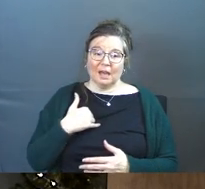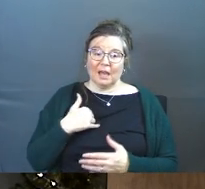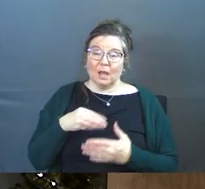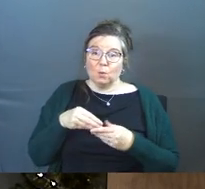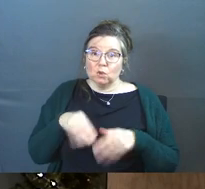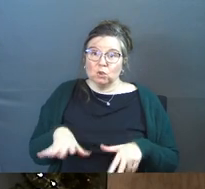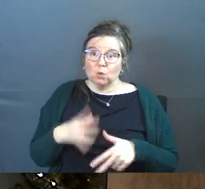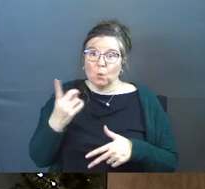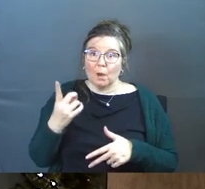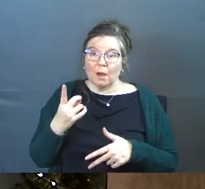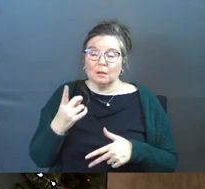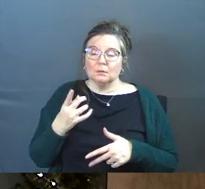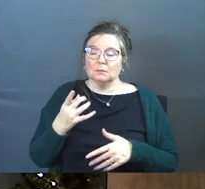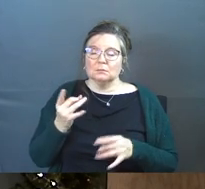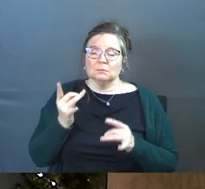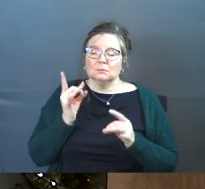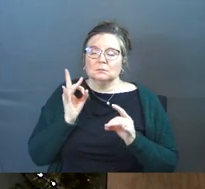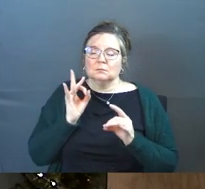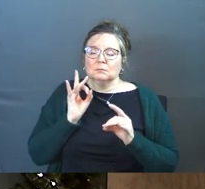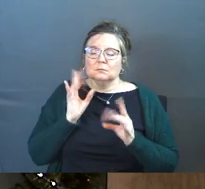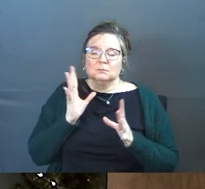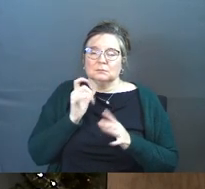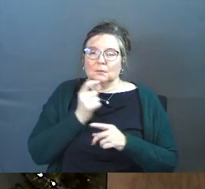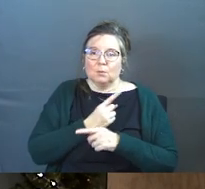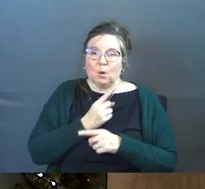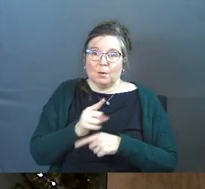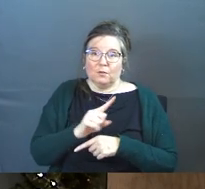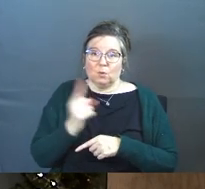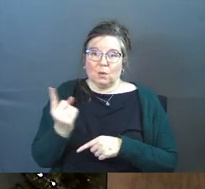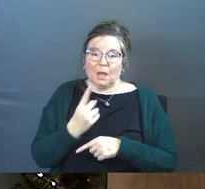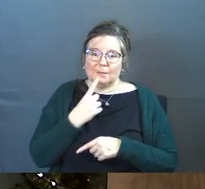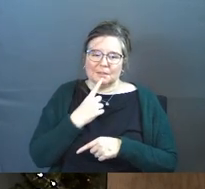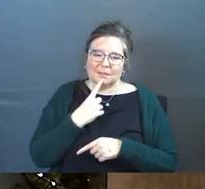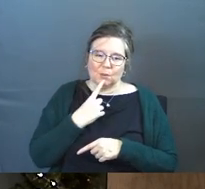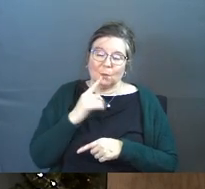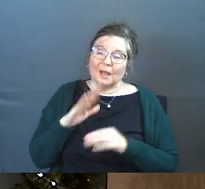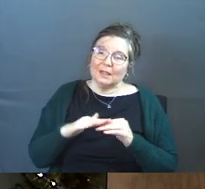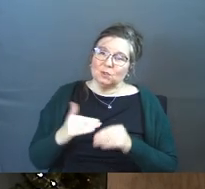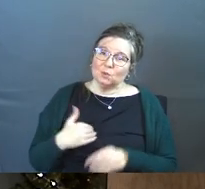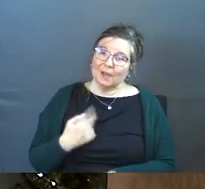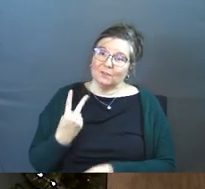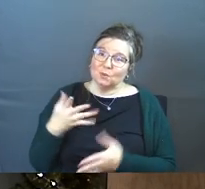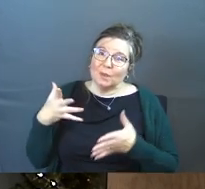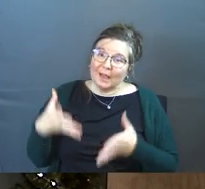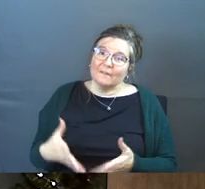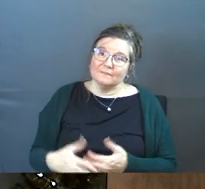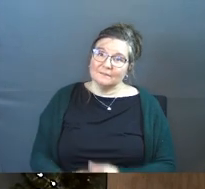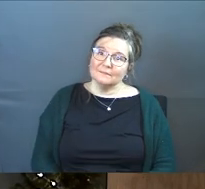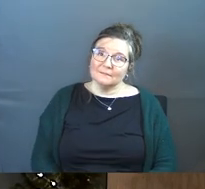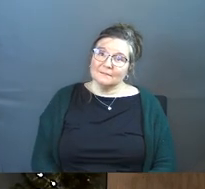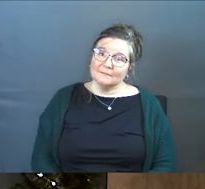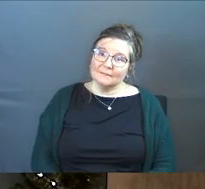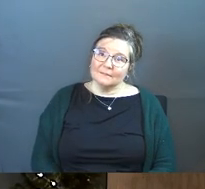to lose one it would be deeply inappropriate of you to come and say at least you've got two left